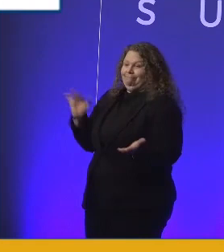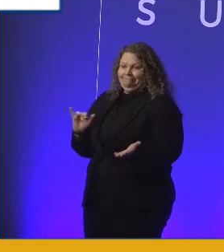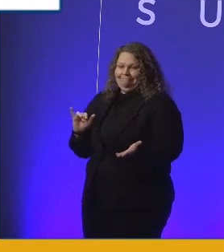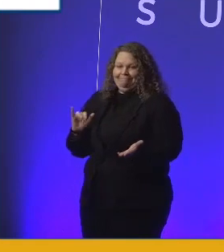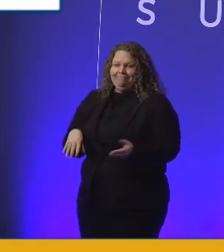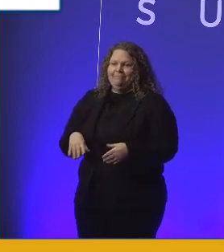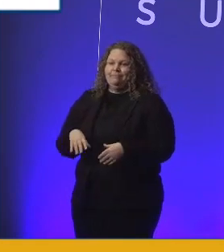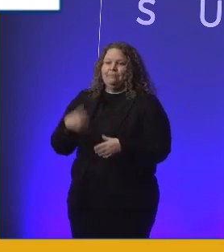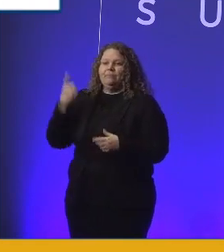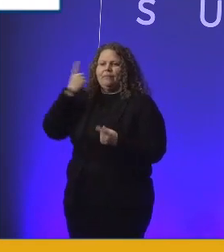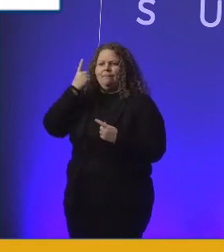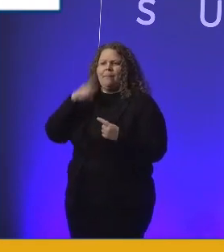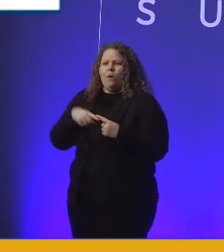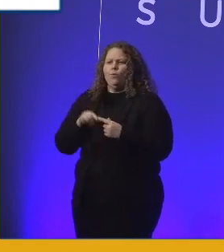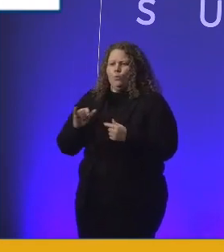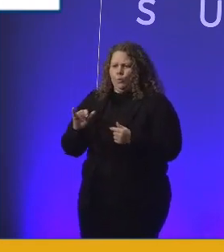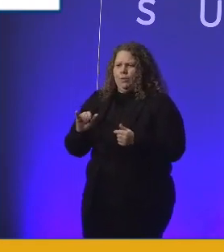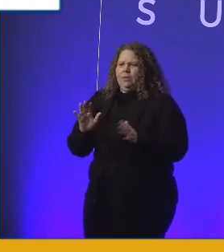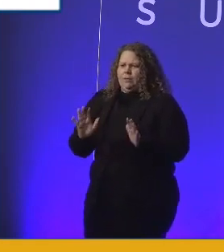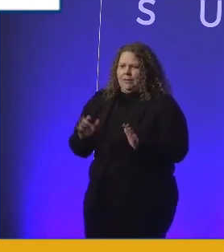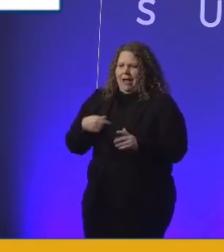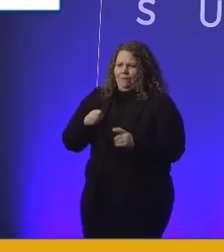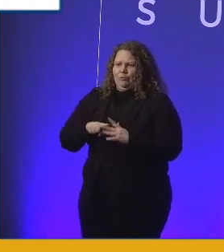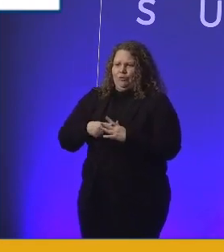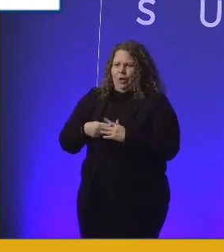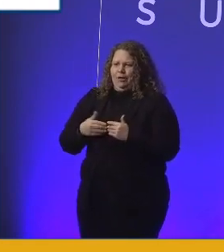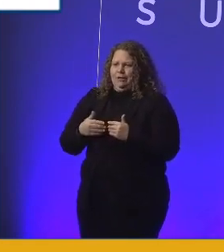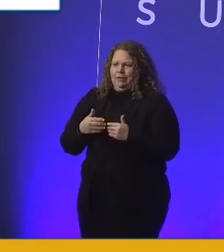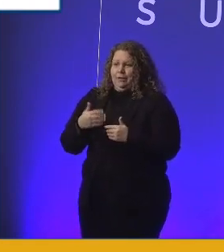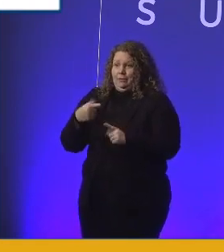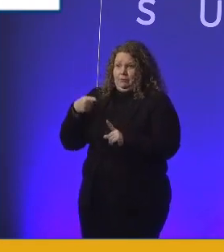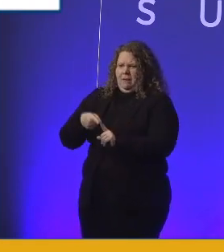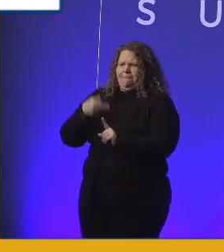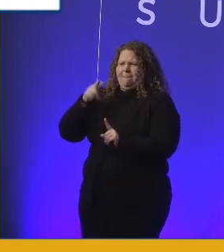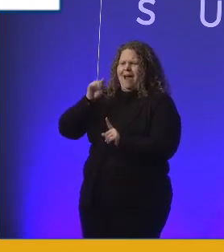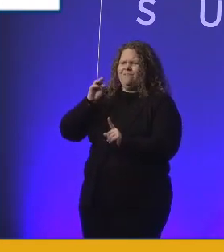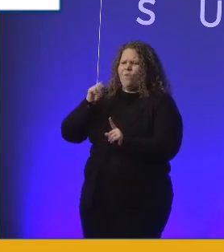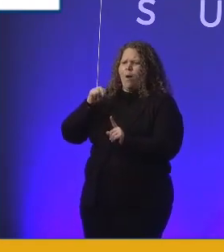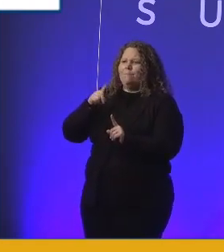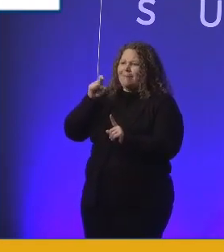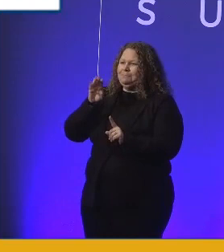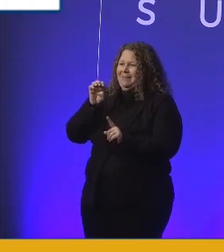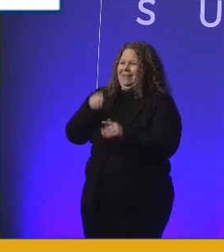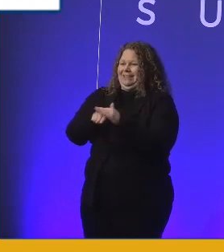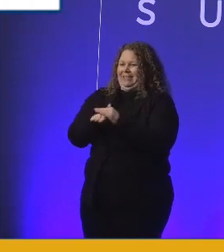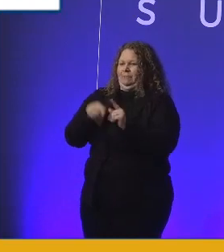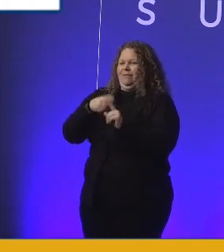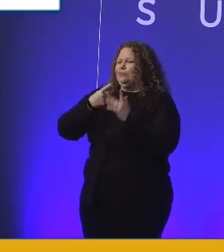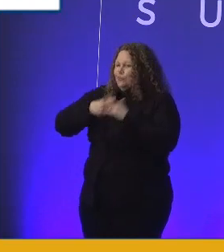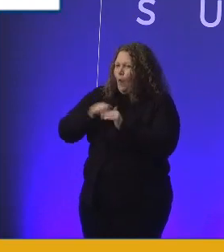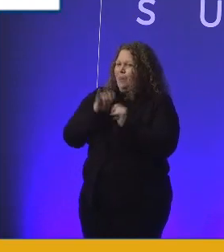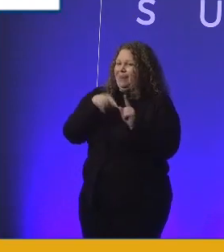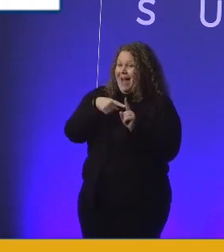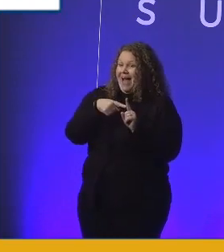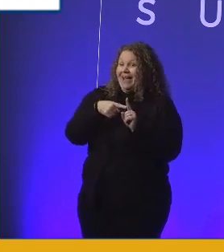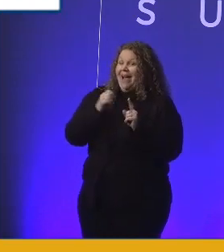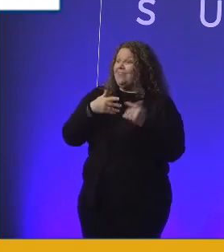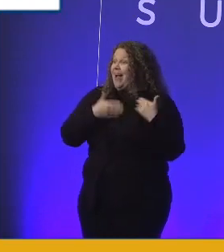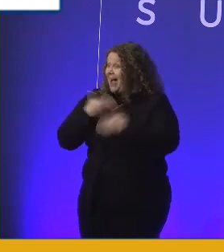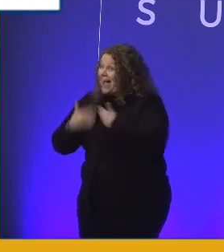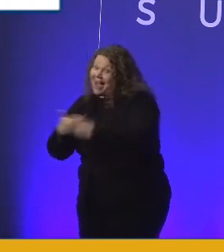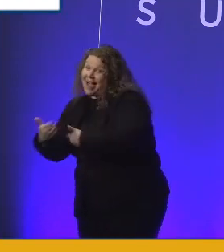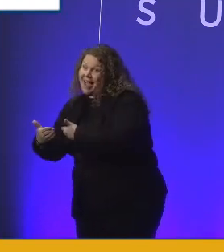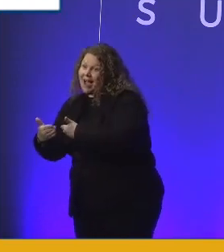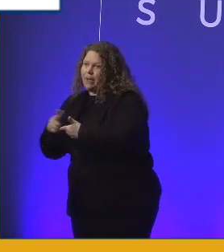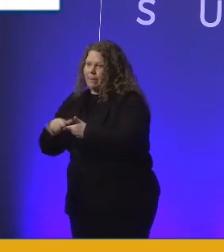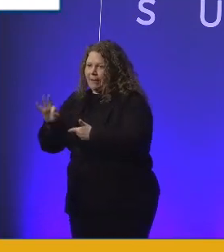do think about, you know, having that in your mindset before you start. You don't want to start annoying people at the very start of putting this out there. But there's no way you can deliver